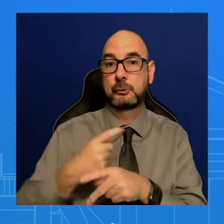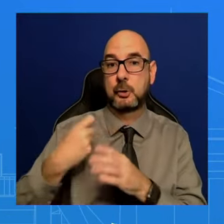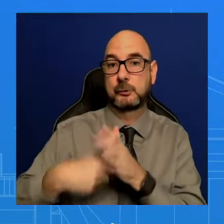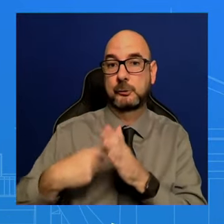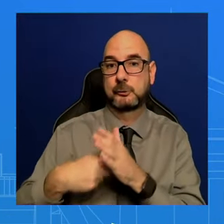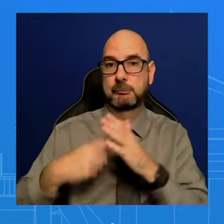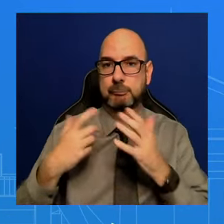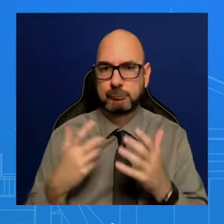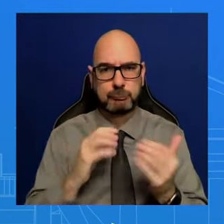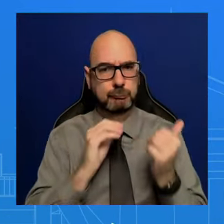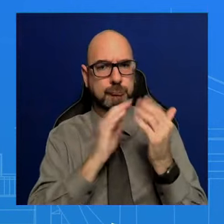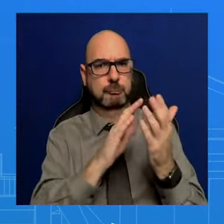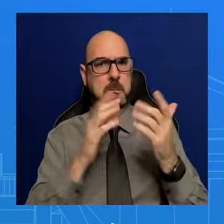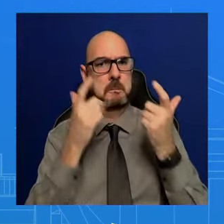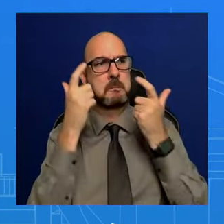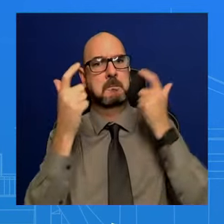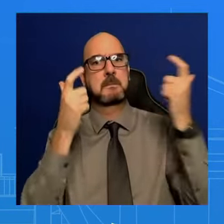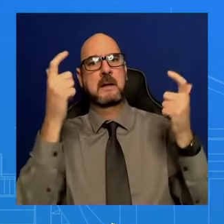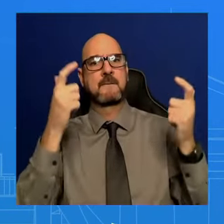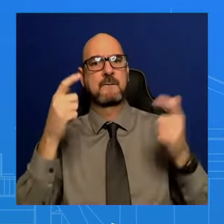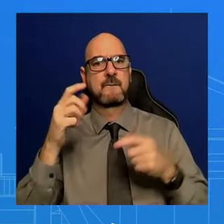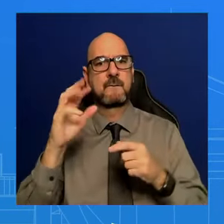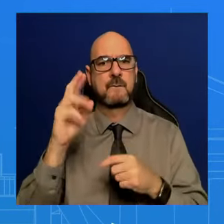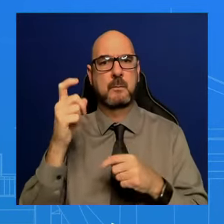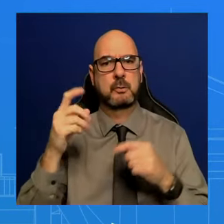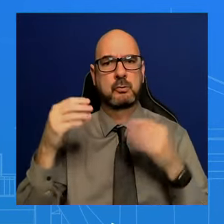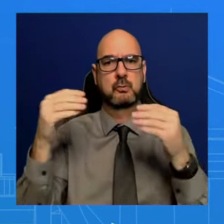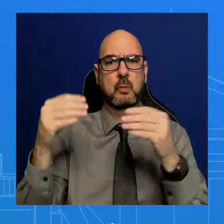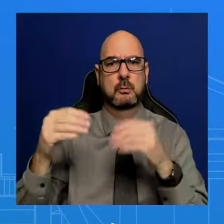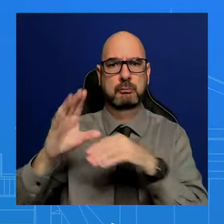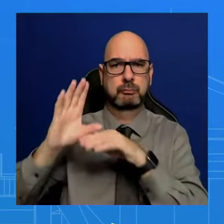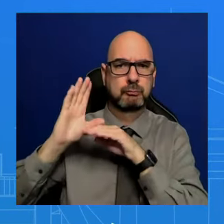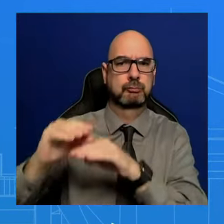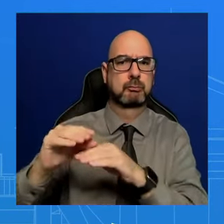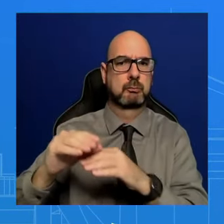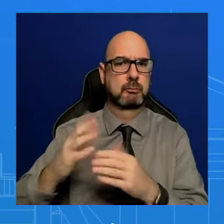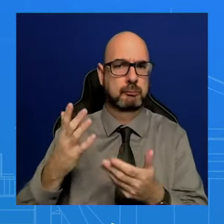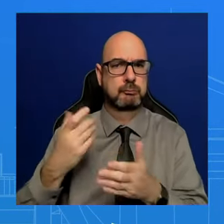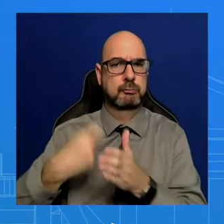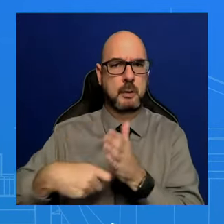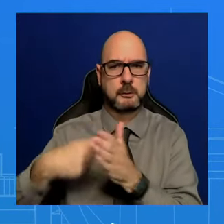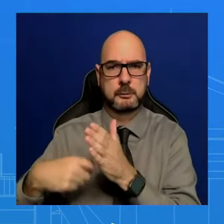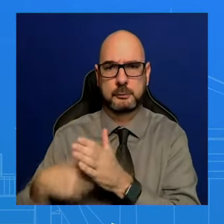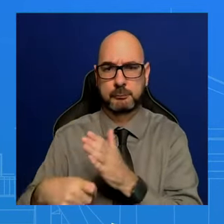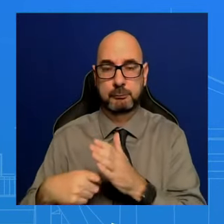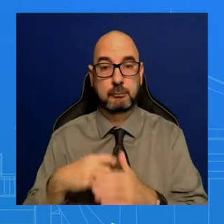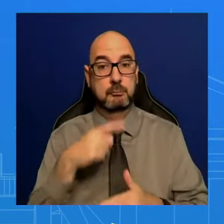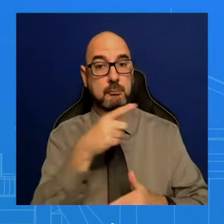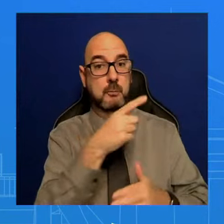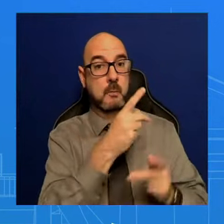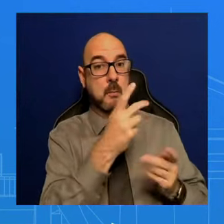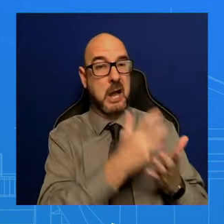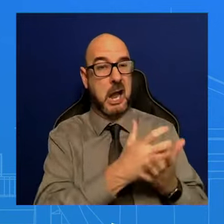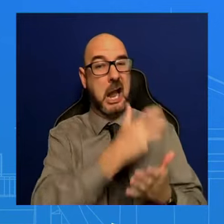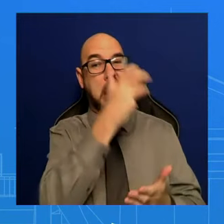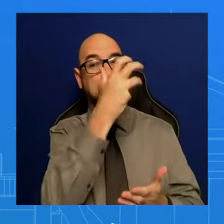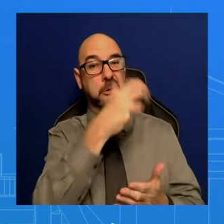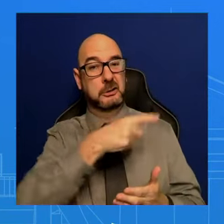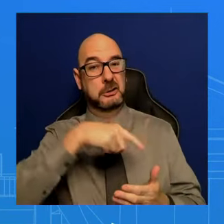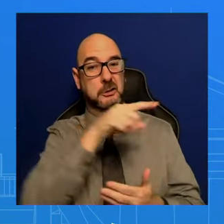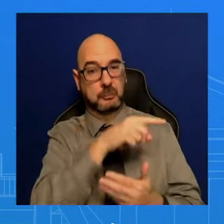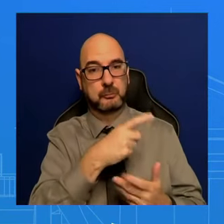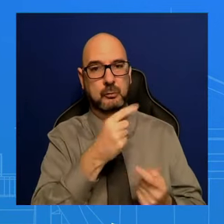prescription drugs, making the wealthy and corporations pay their fair share in taxes, saving our